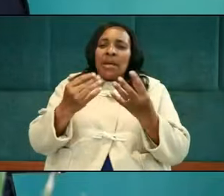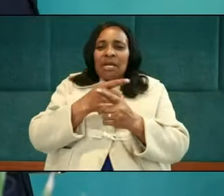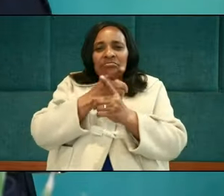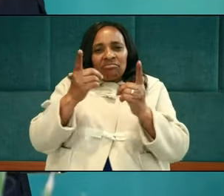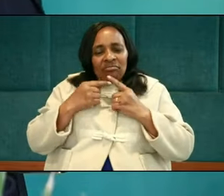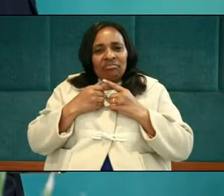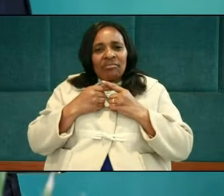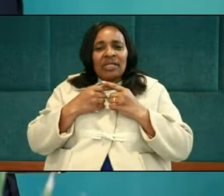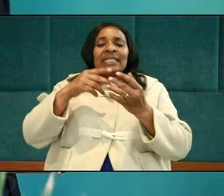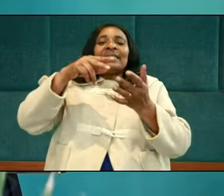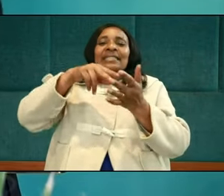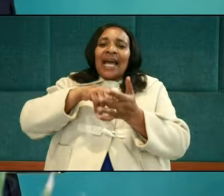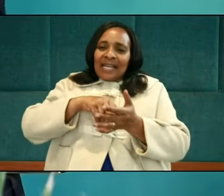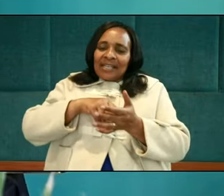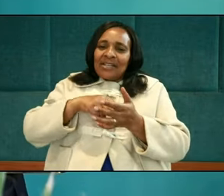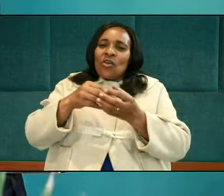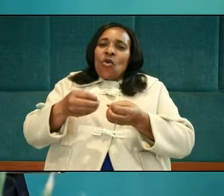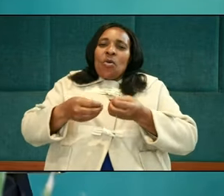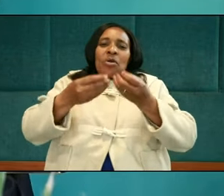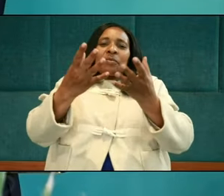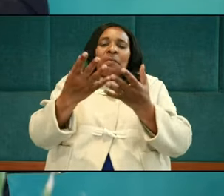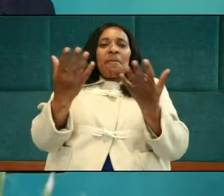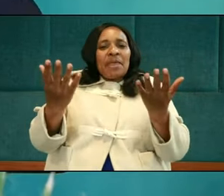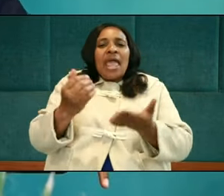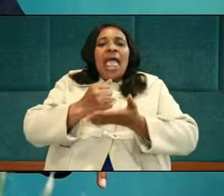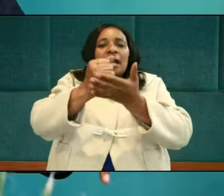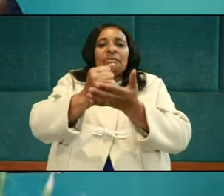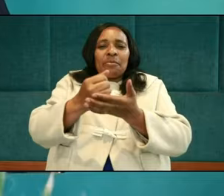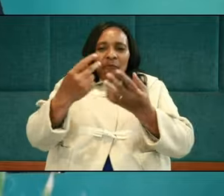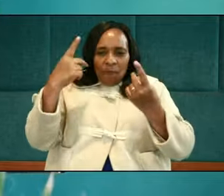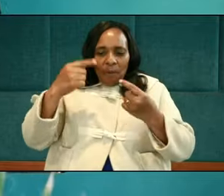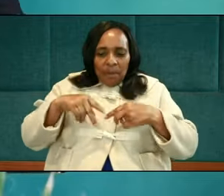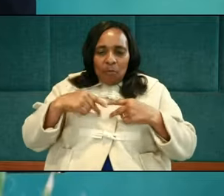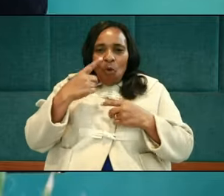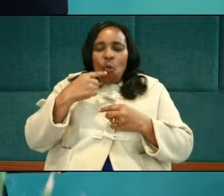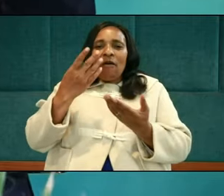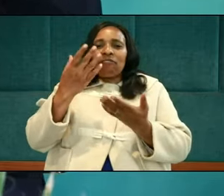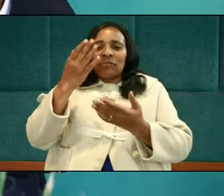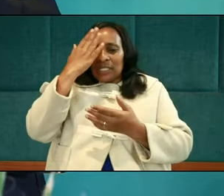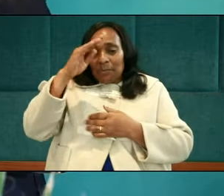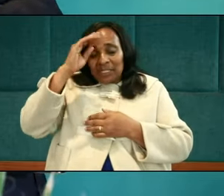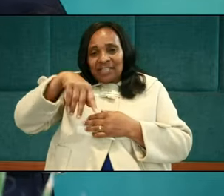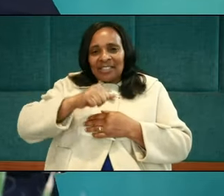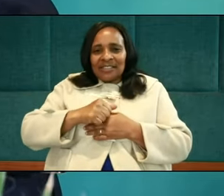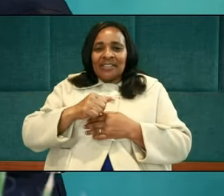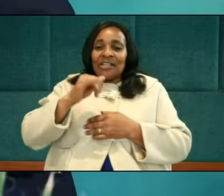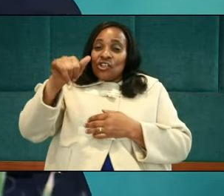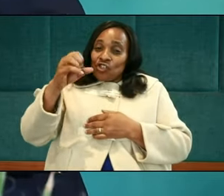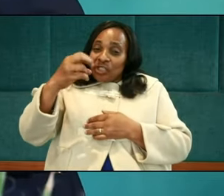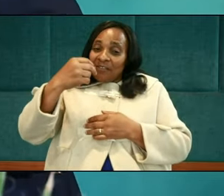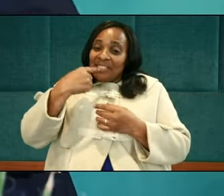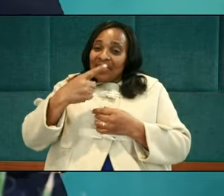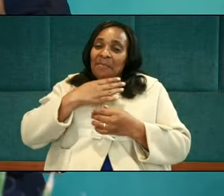extend olive branches to people who have offended us? Joseph said, please come near